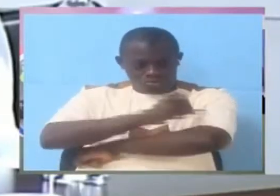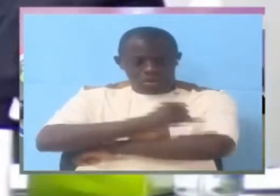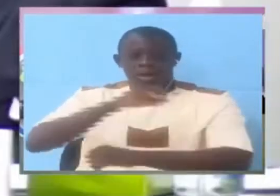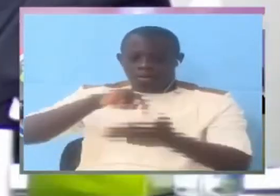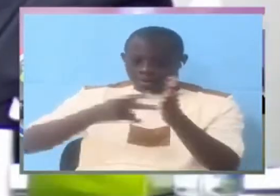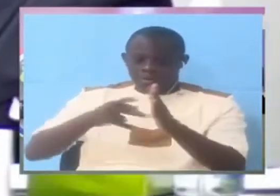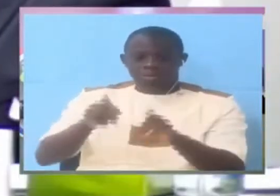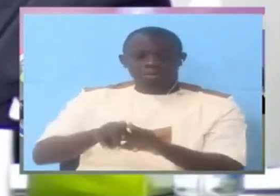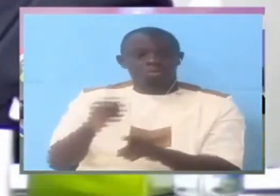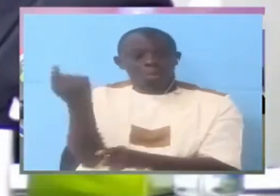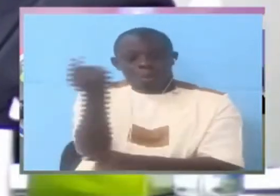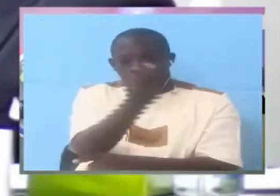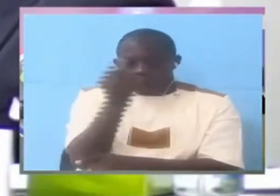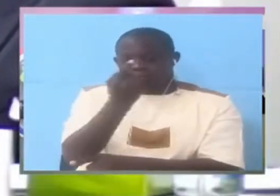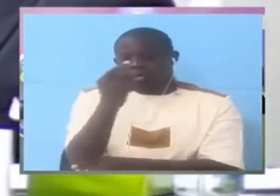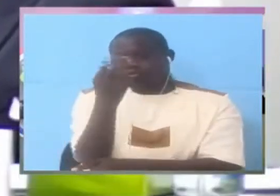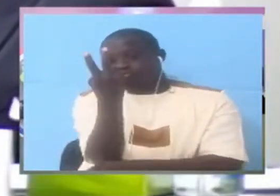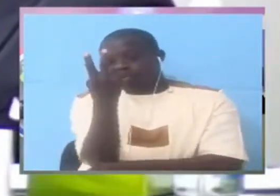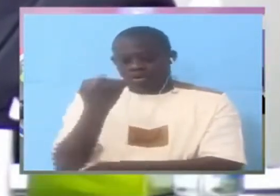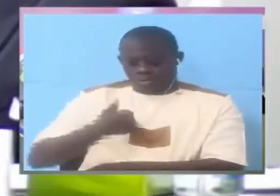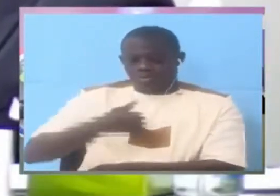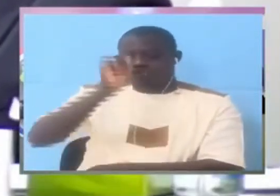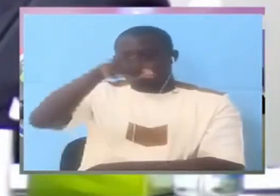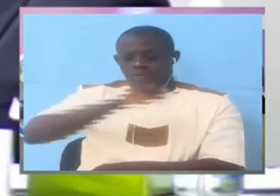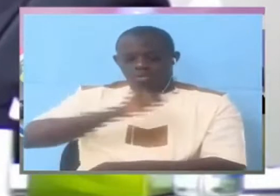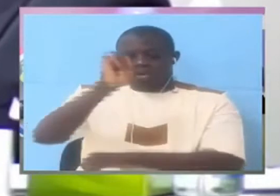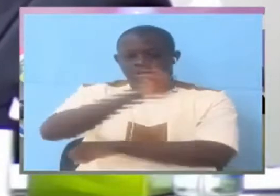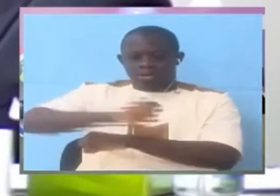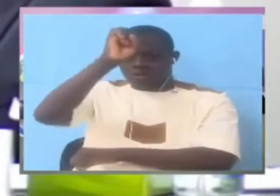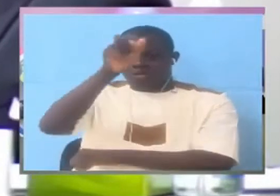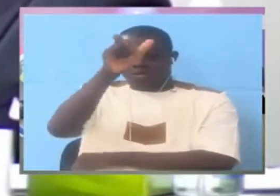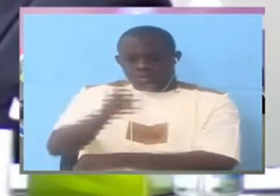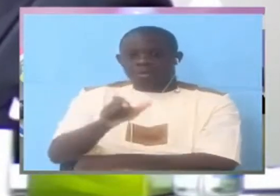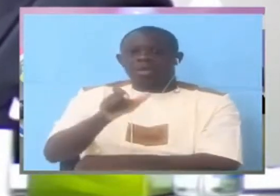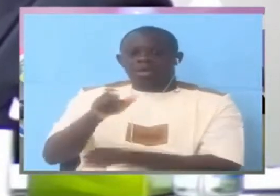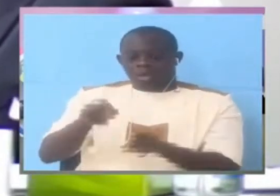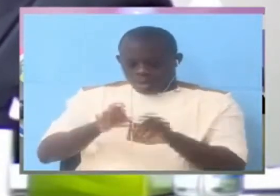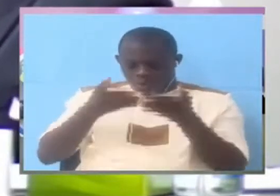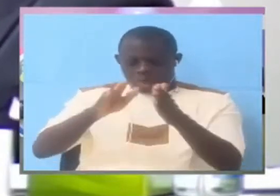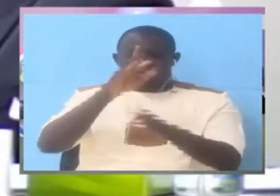Only two people would be your senior in terms of position.